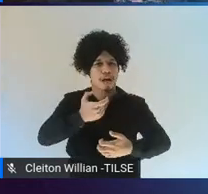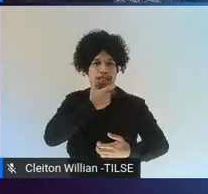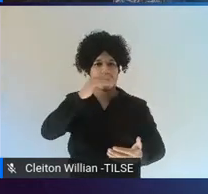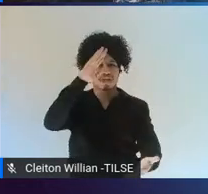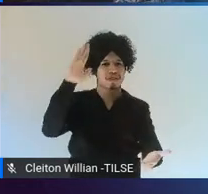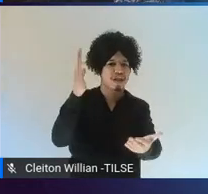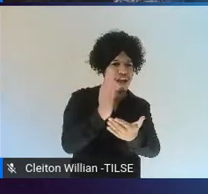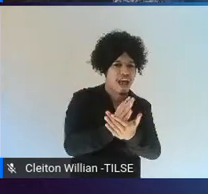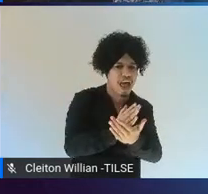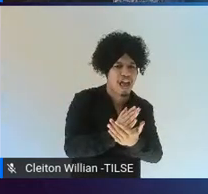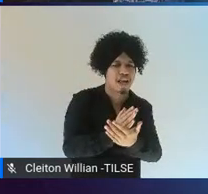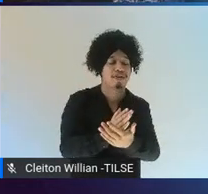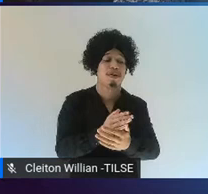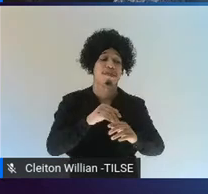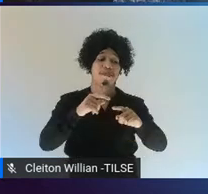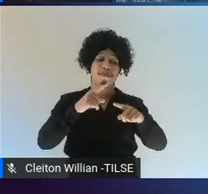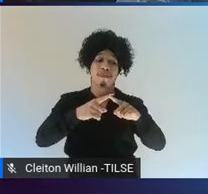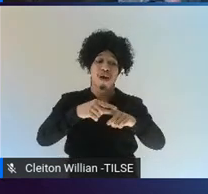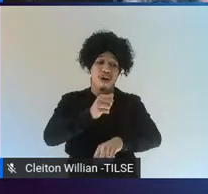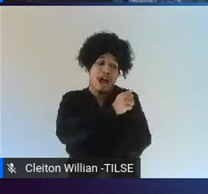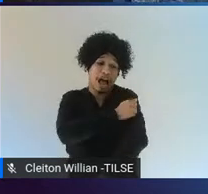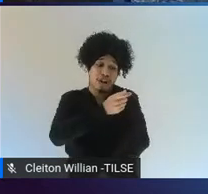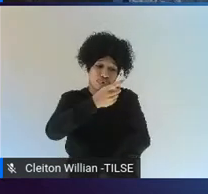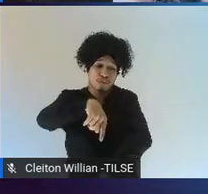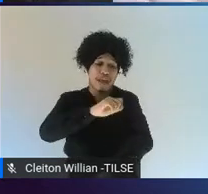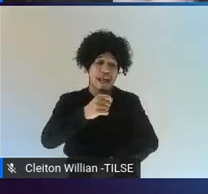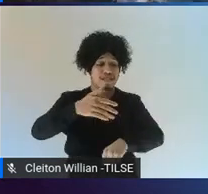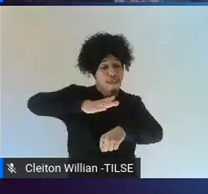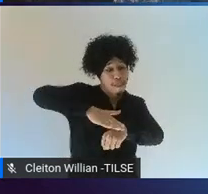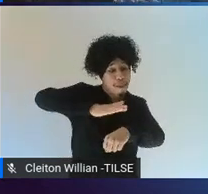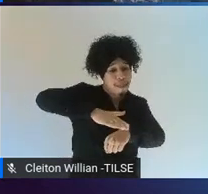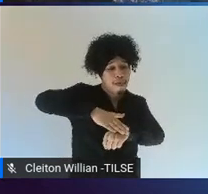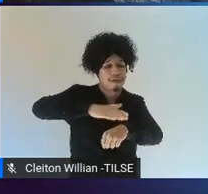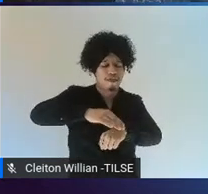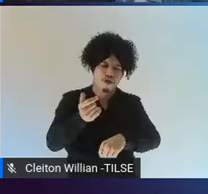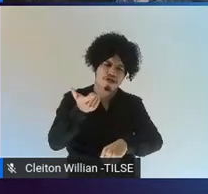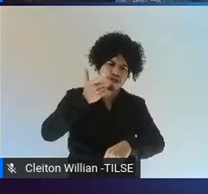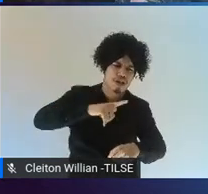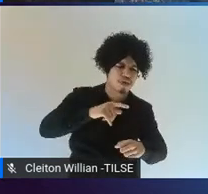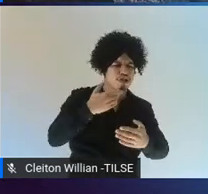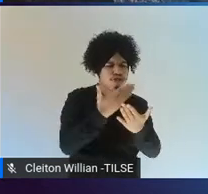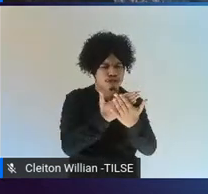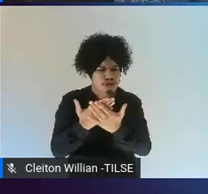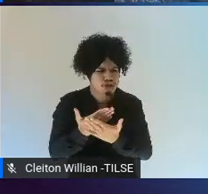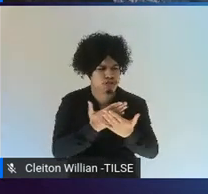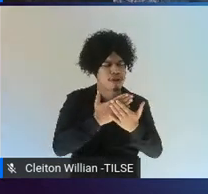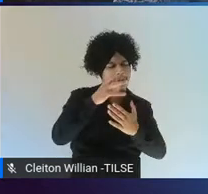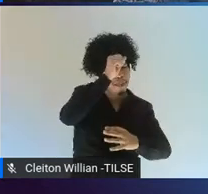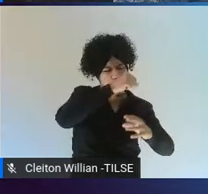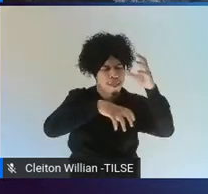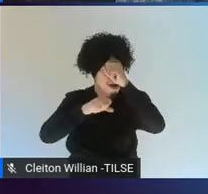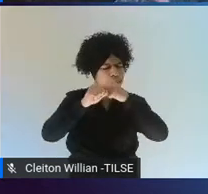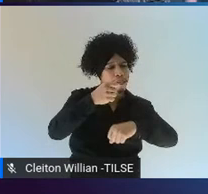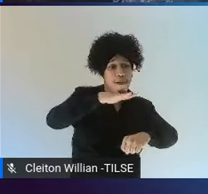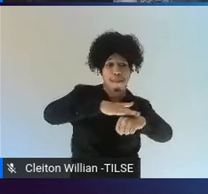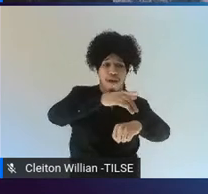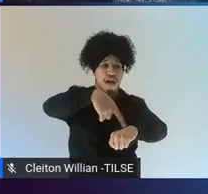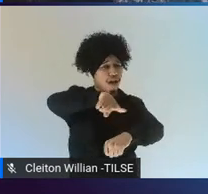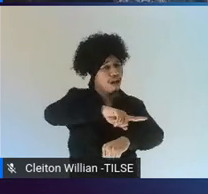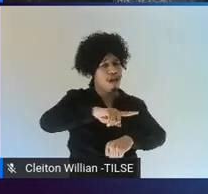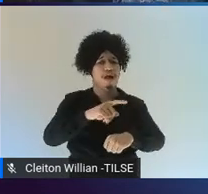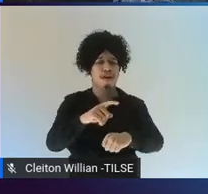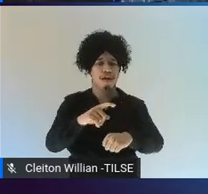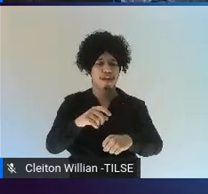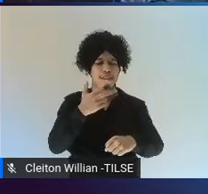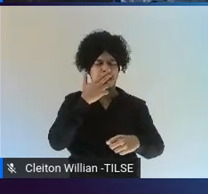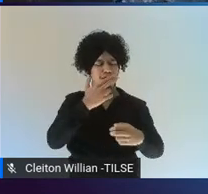doing more of the knowledge construction. So, it took some of the burden, the linguistic burden off the instructors by